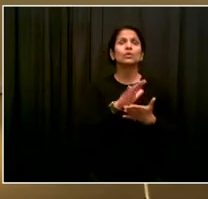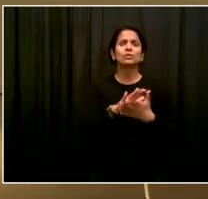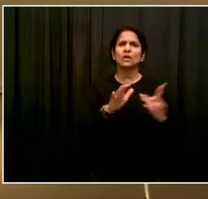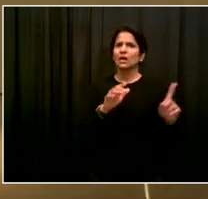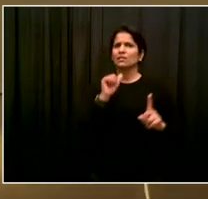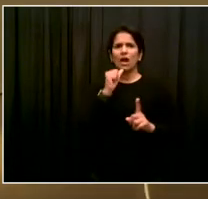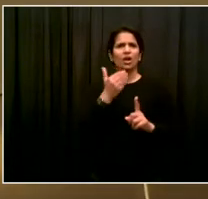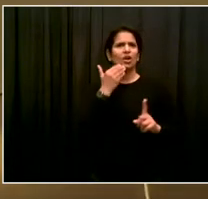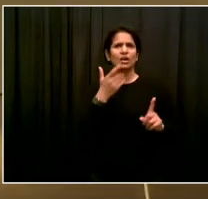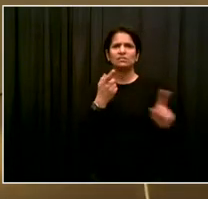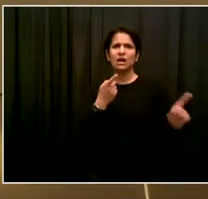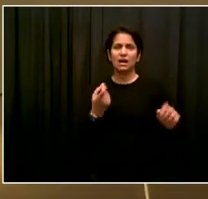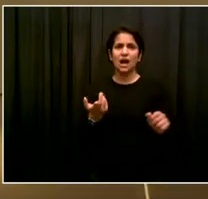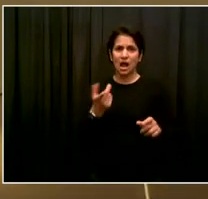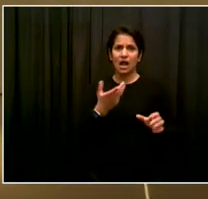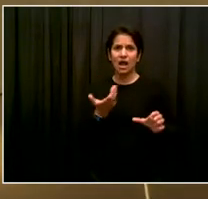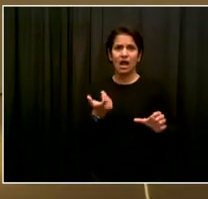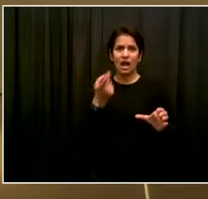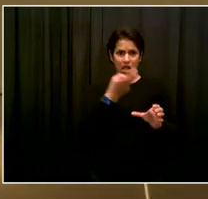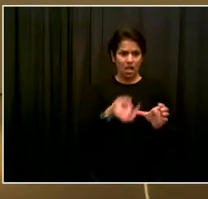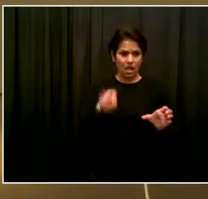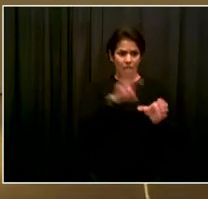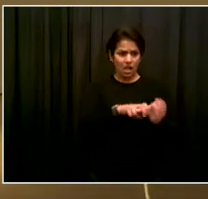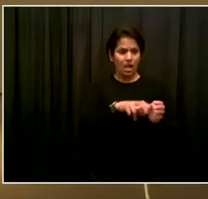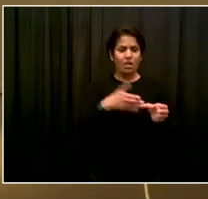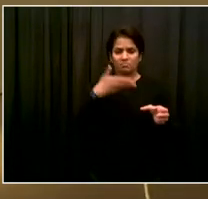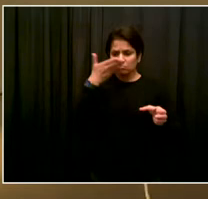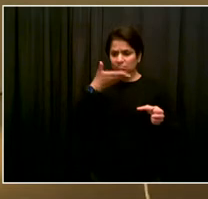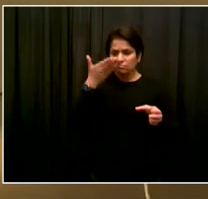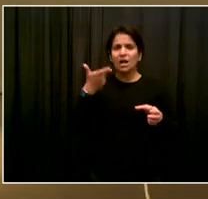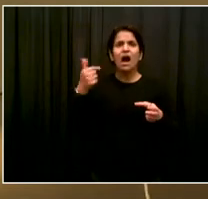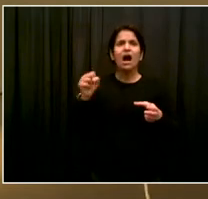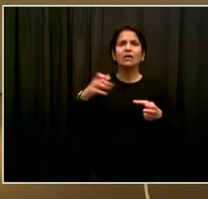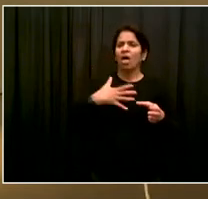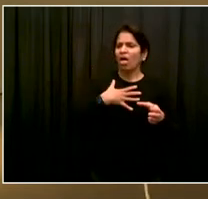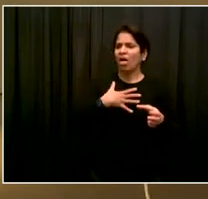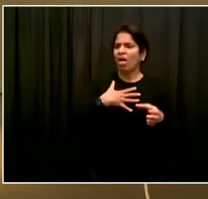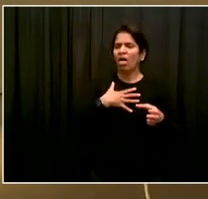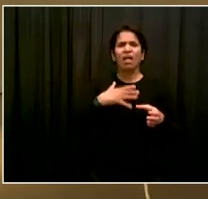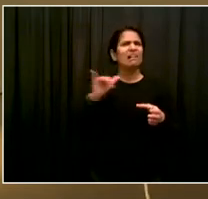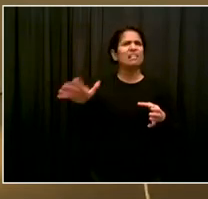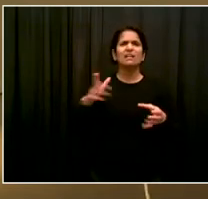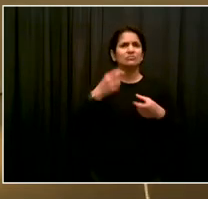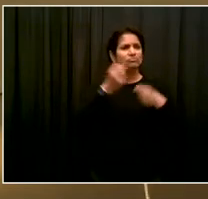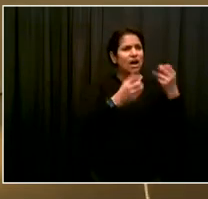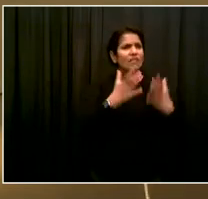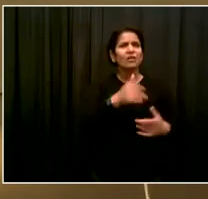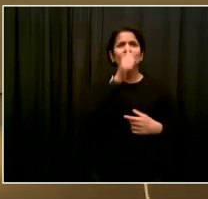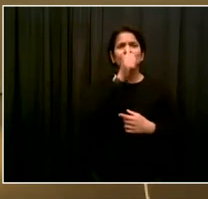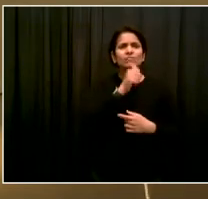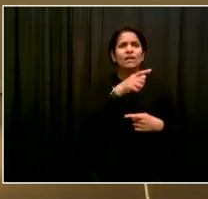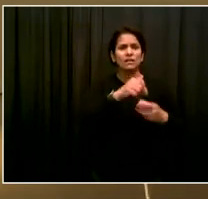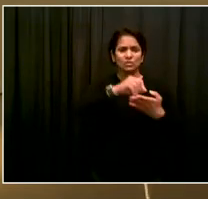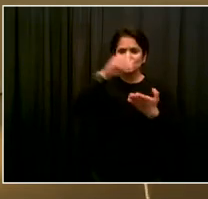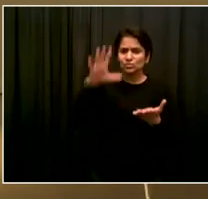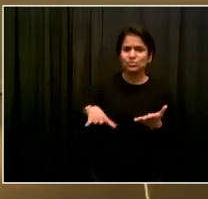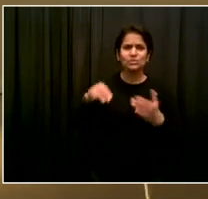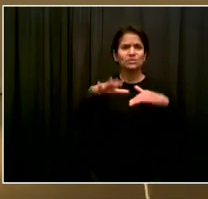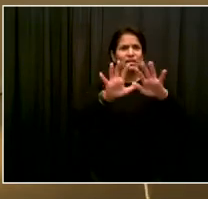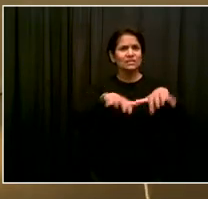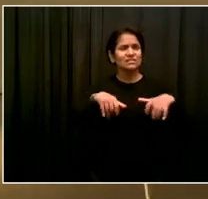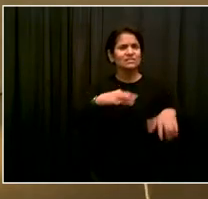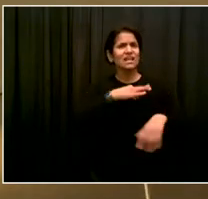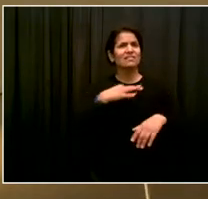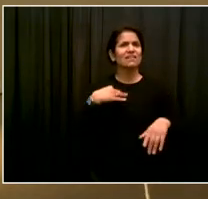my attention to the need to electrify our school buses. And as you said, as a former teacher who experienced,